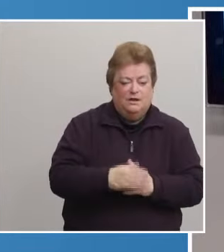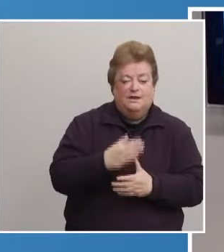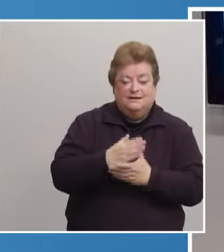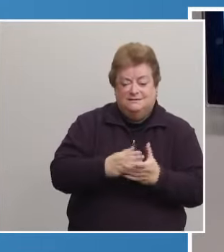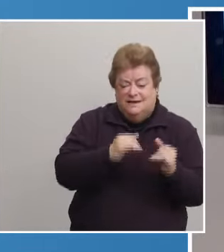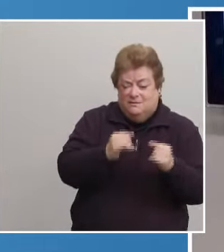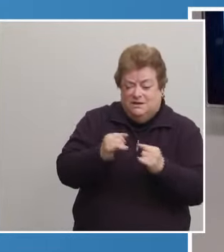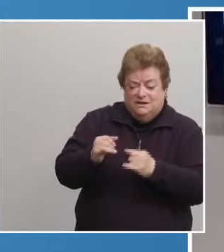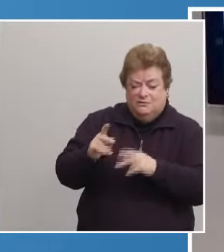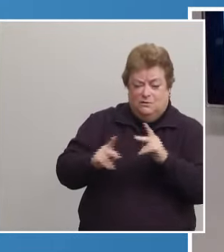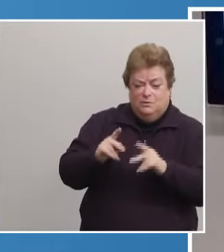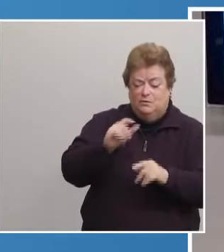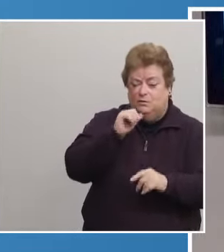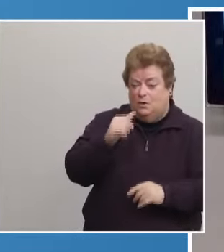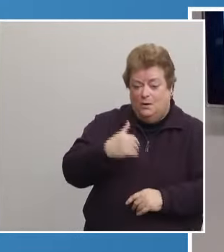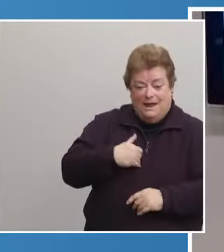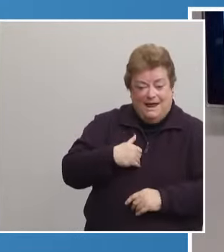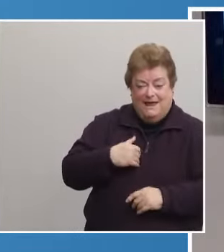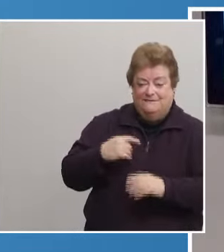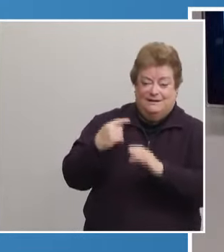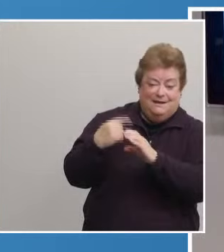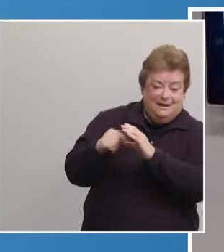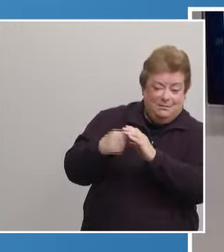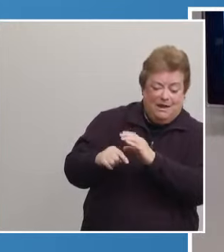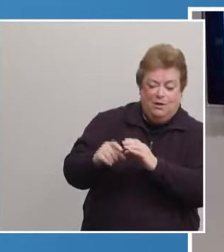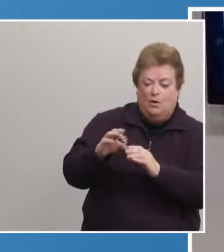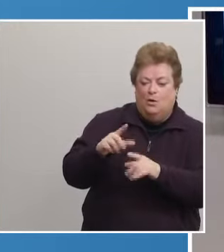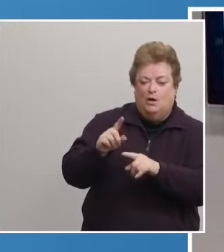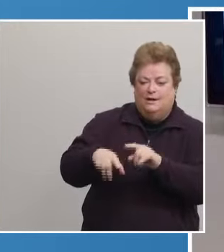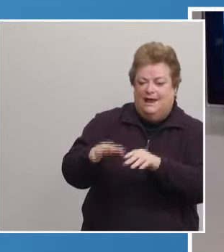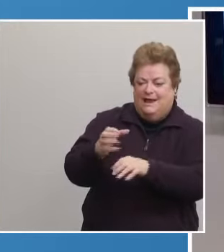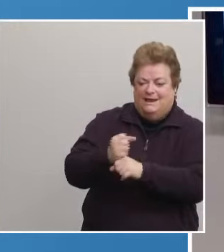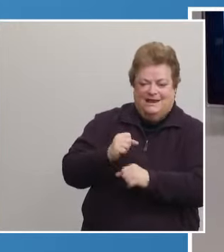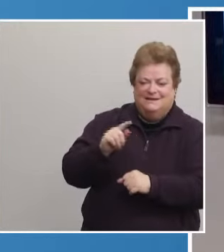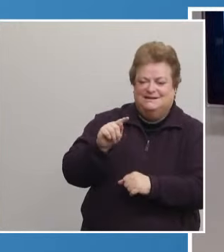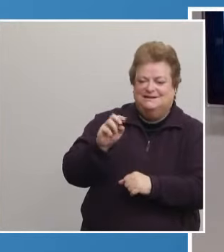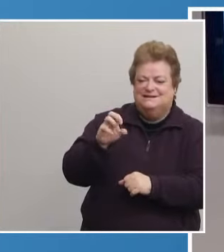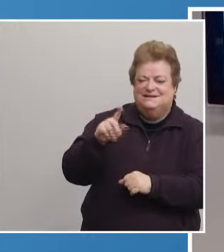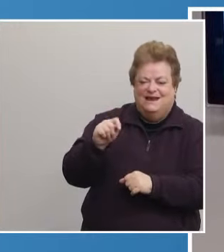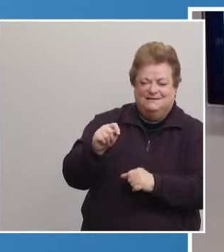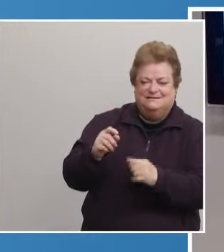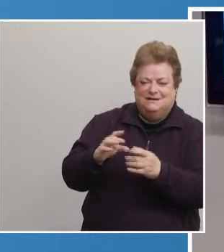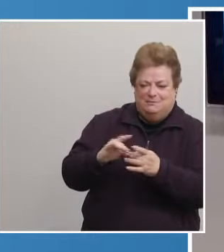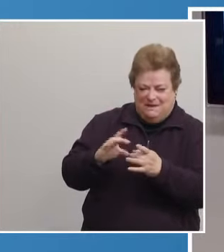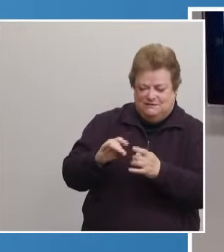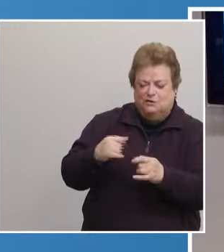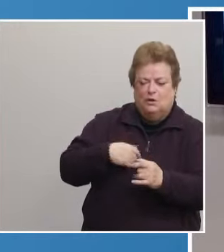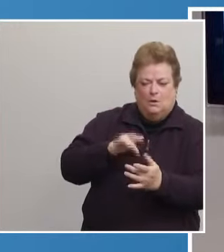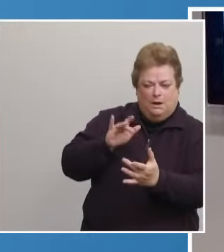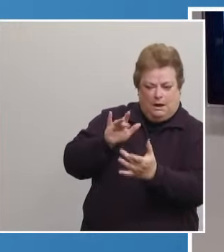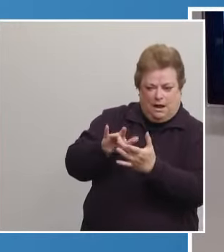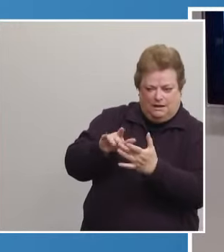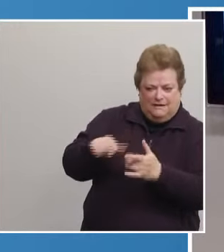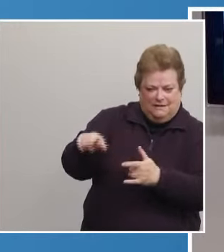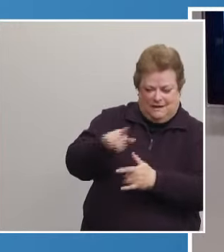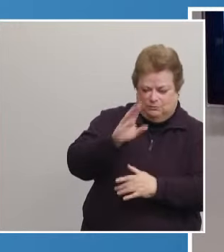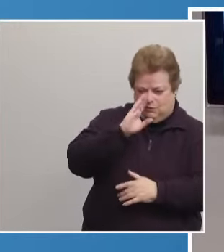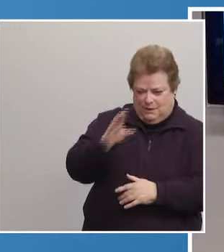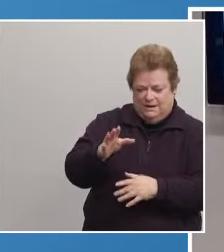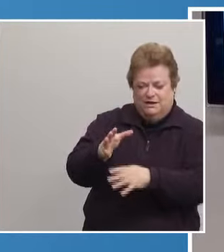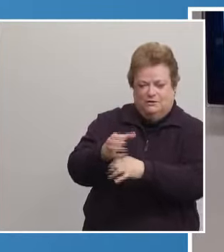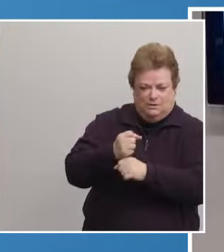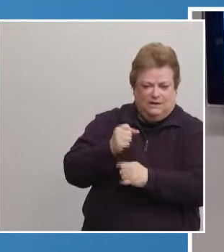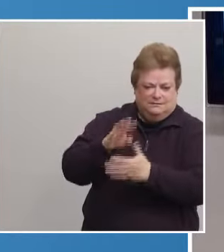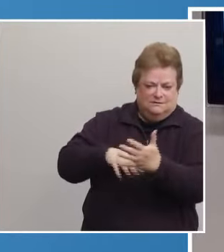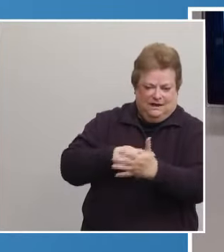individuals that don't have email or can't receive text messages. So, we're contacting them directly to schedule their appointments.